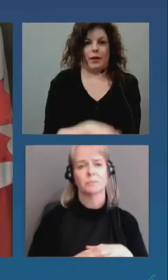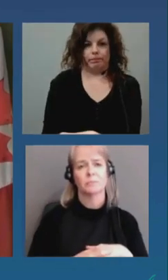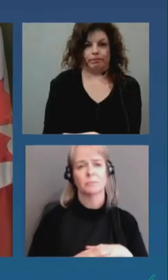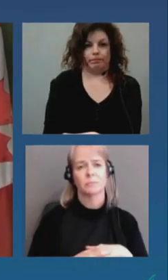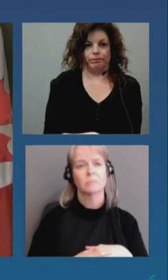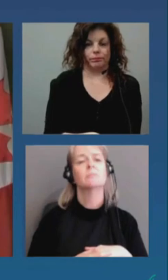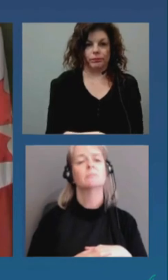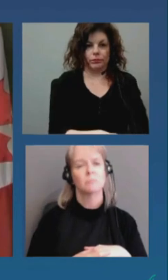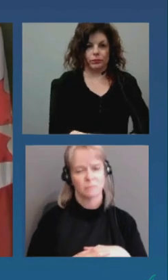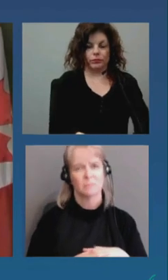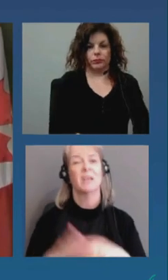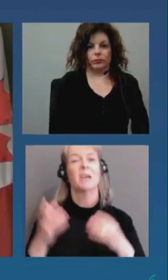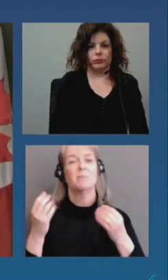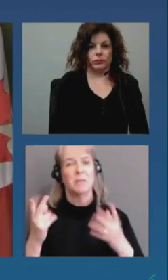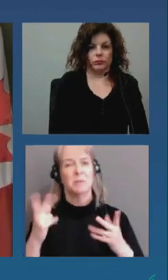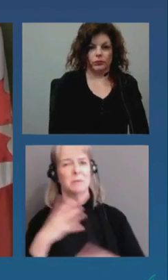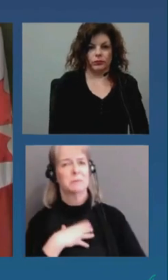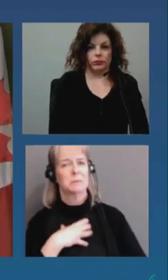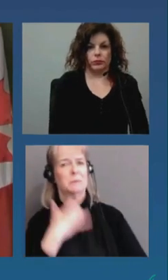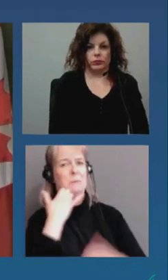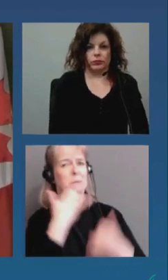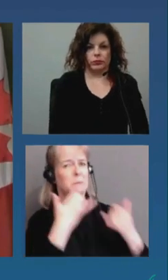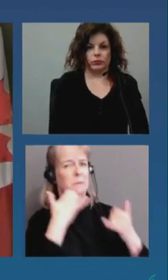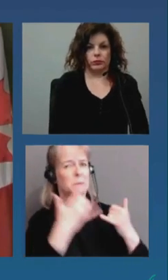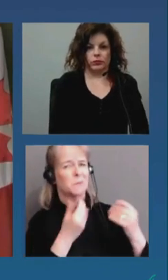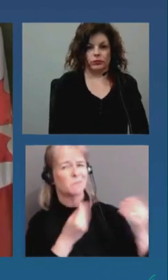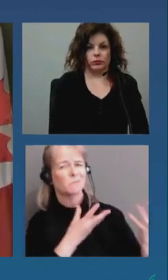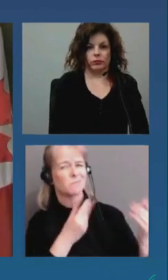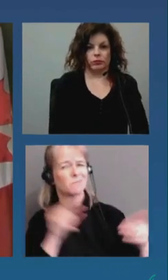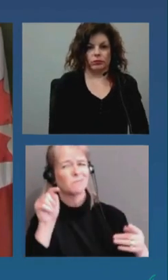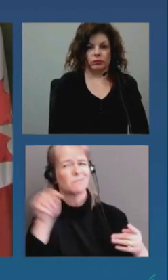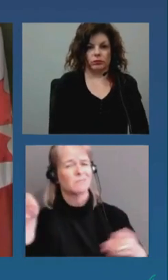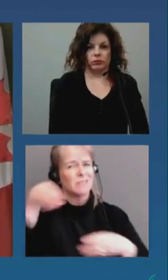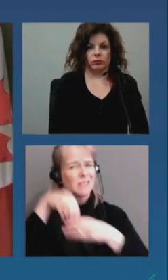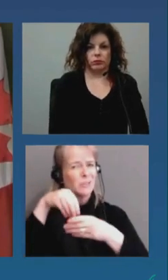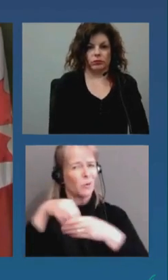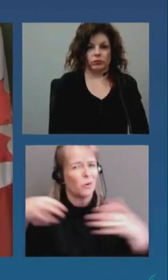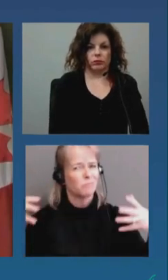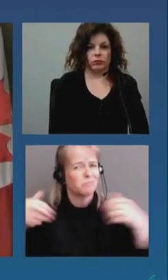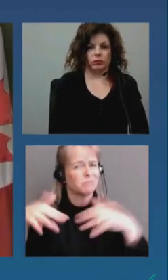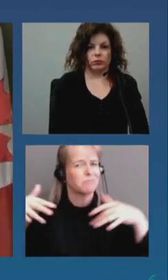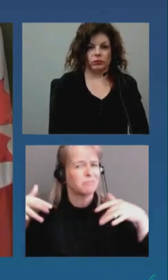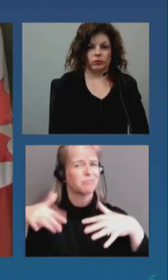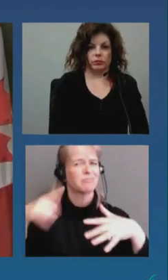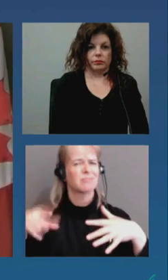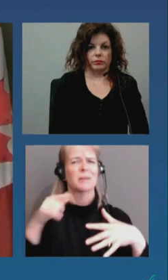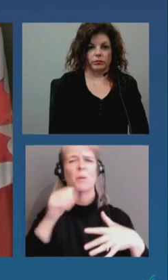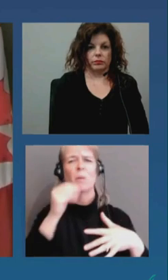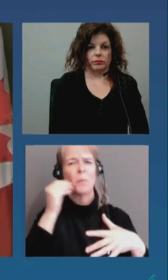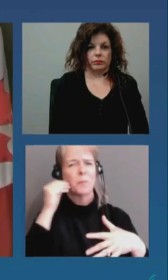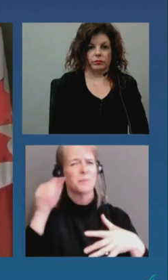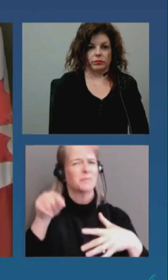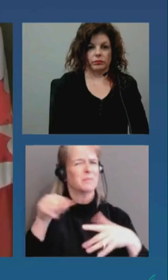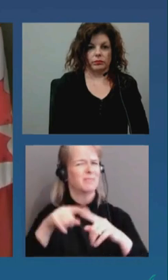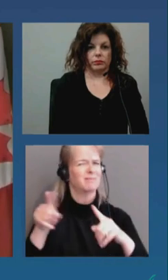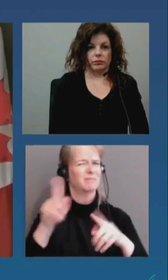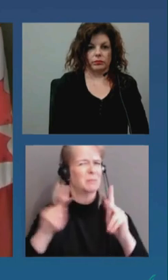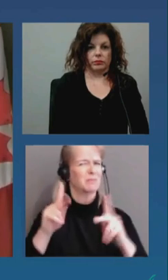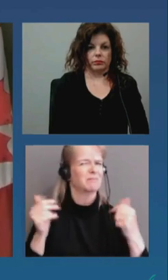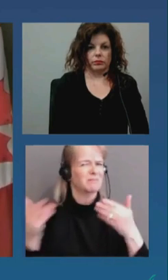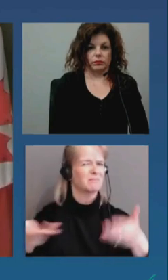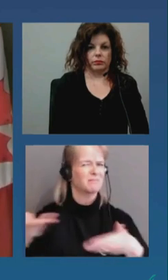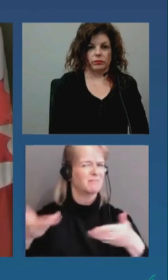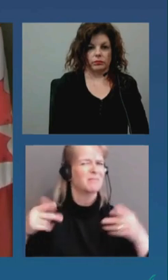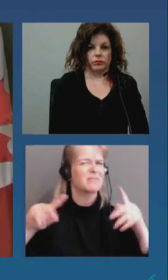a number of calls related to indoor gatherings and private residences we want to remind everyone that a stay at home order is still in effect